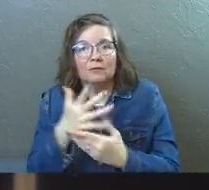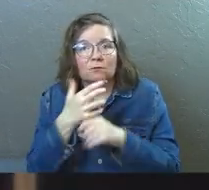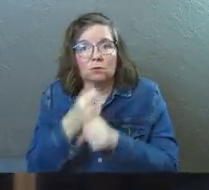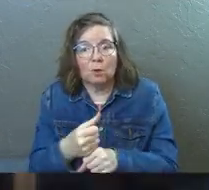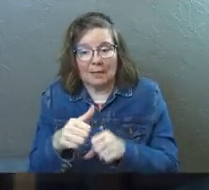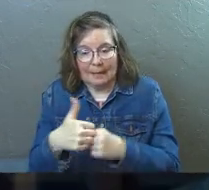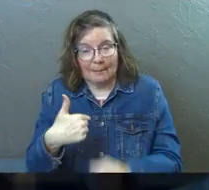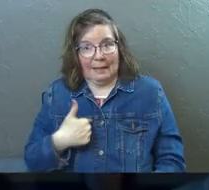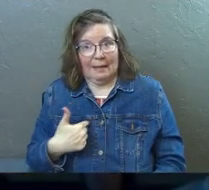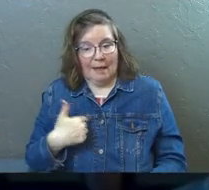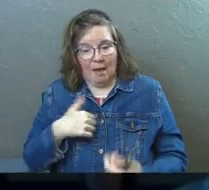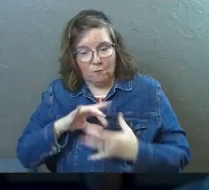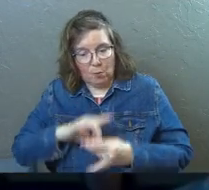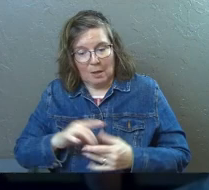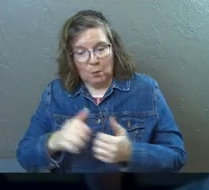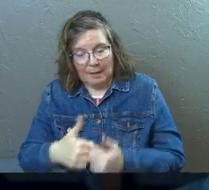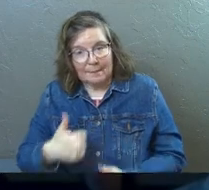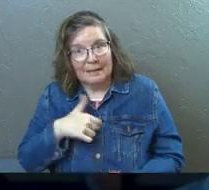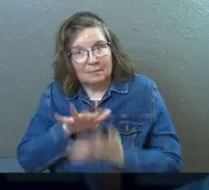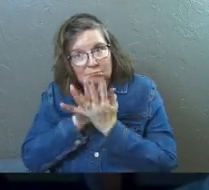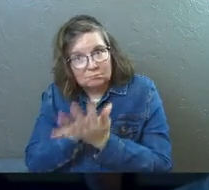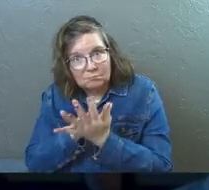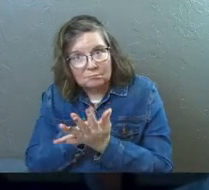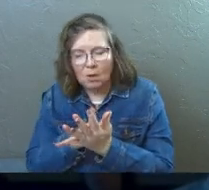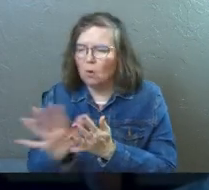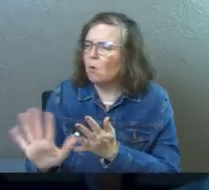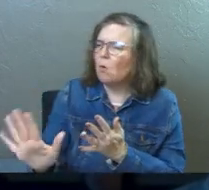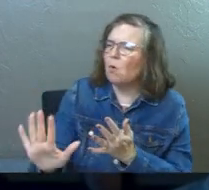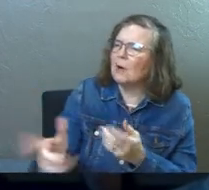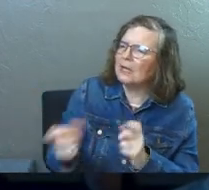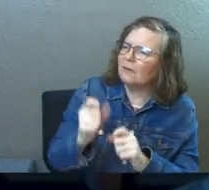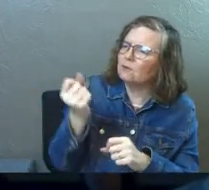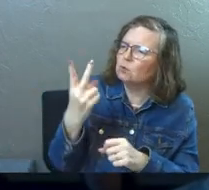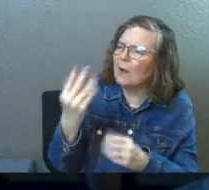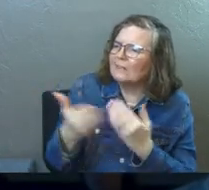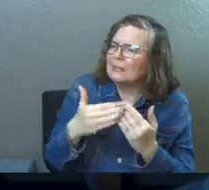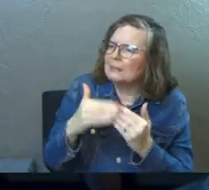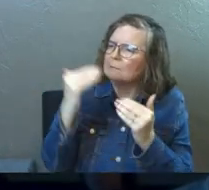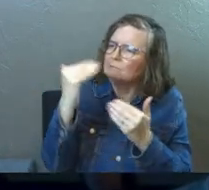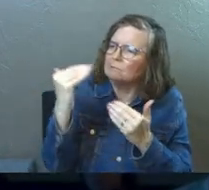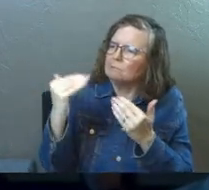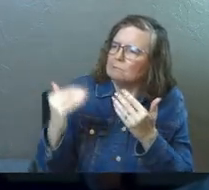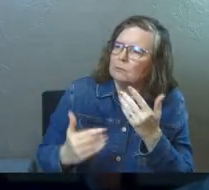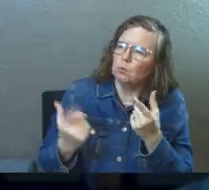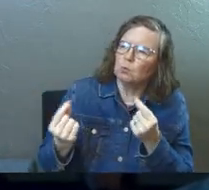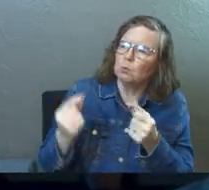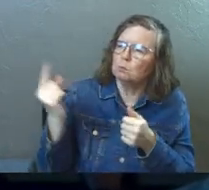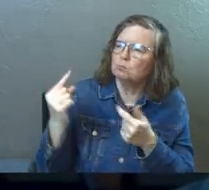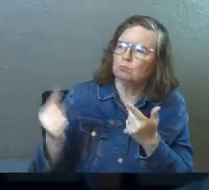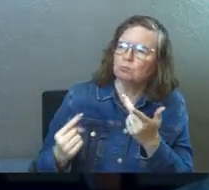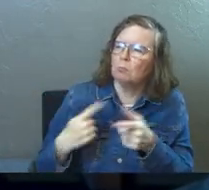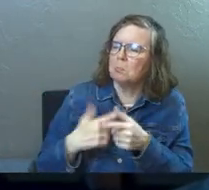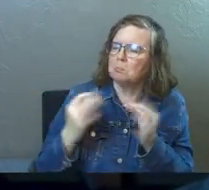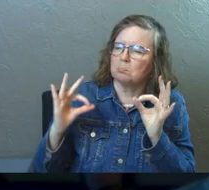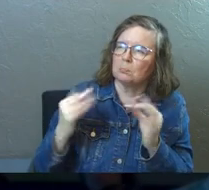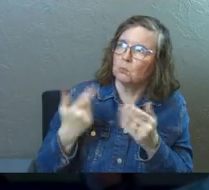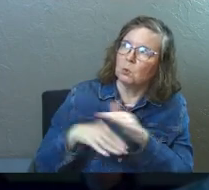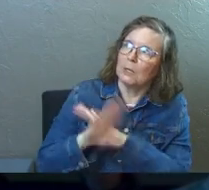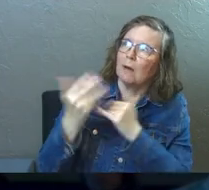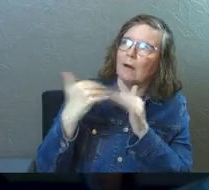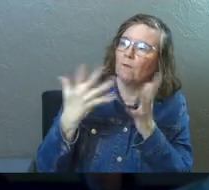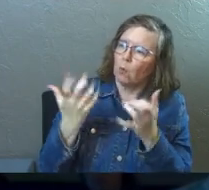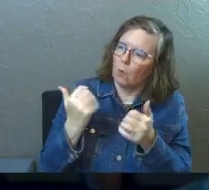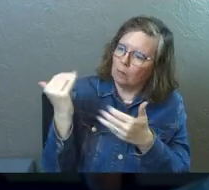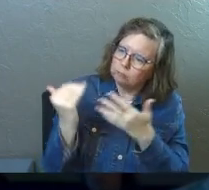in me, have a relationship with me. And they're like, no, give us the 12 easy steps to heaven. We want the